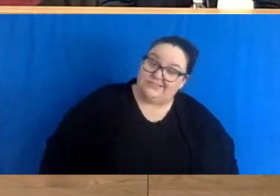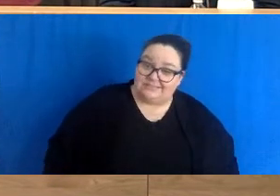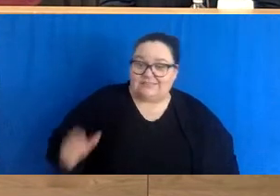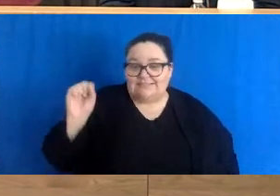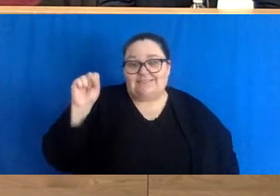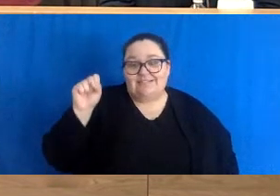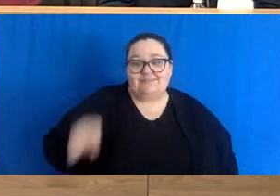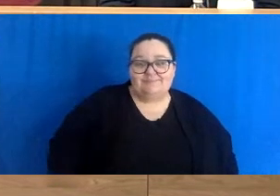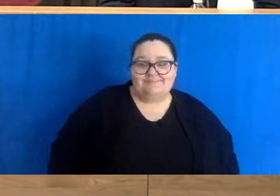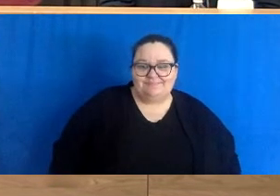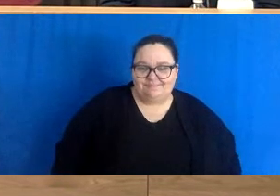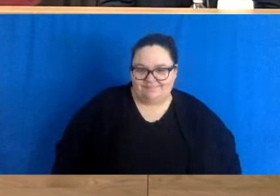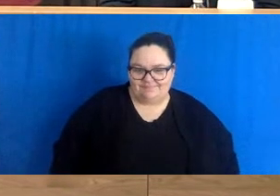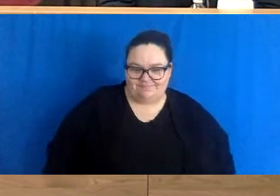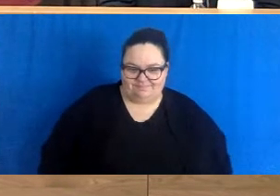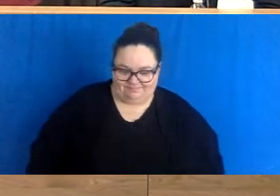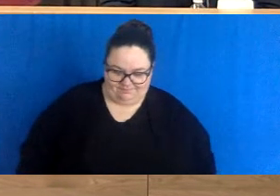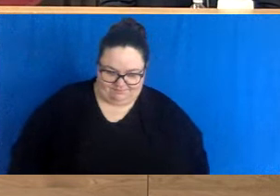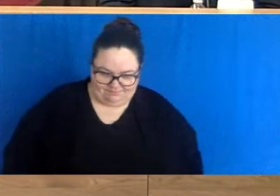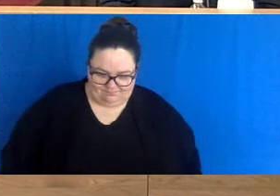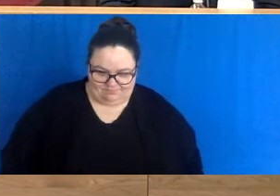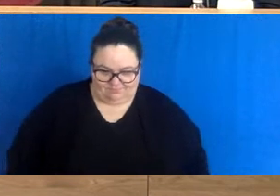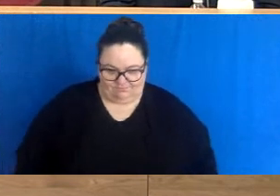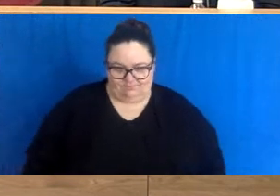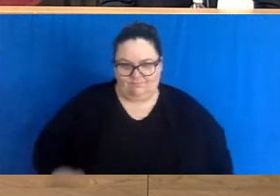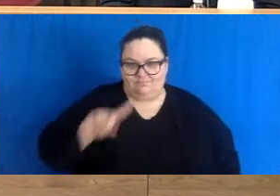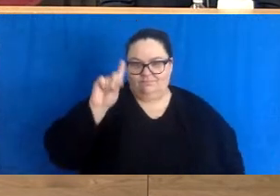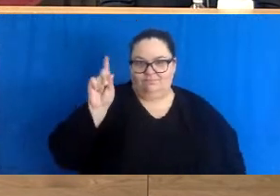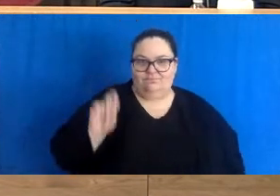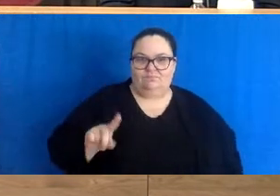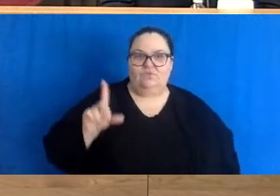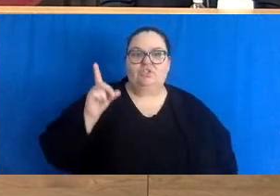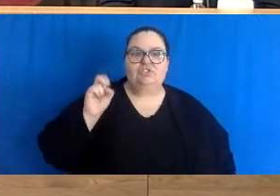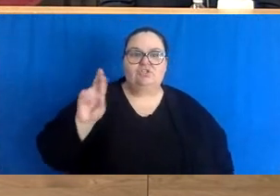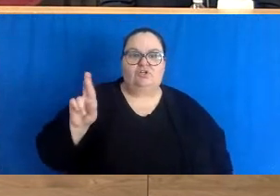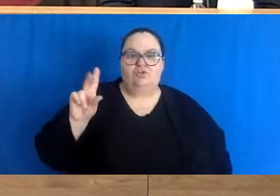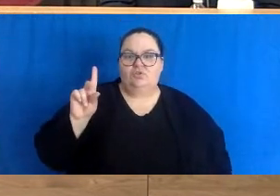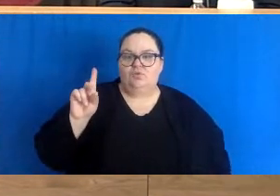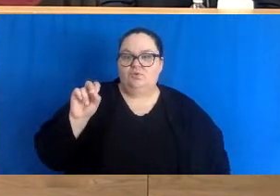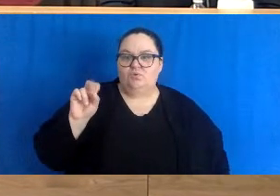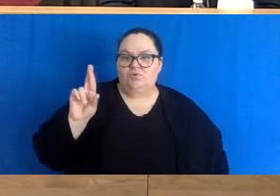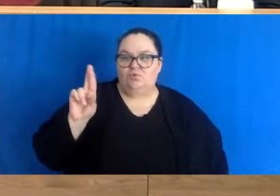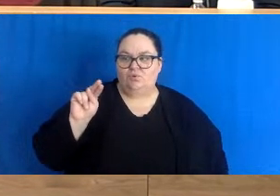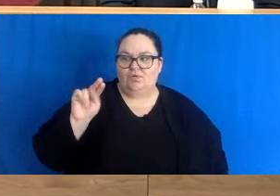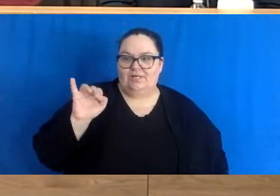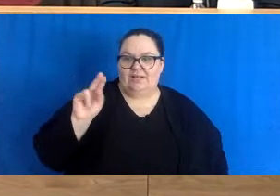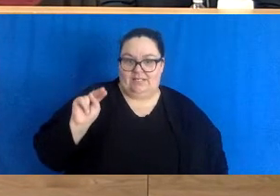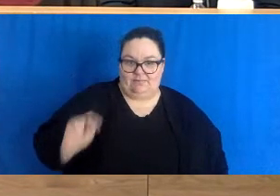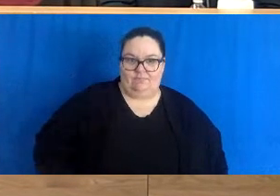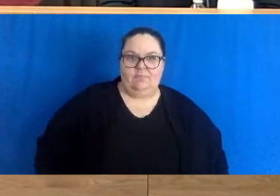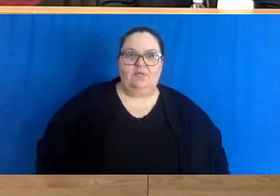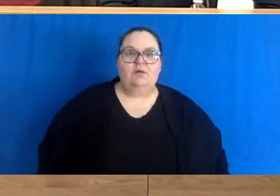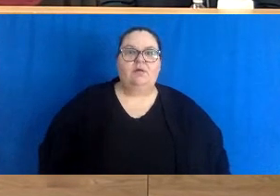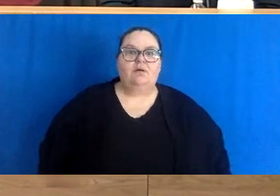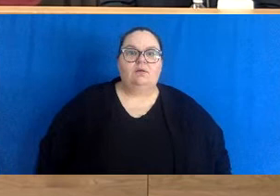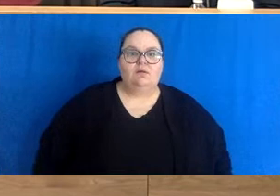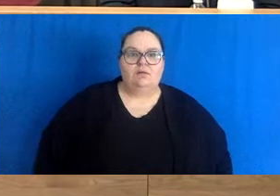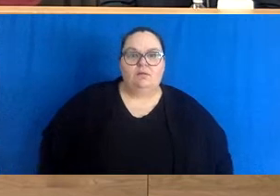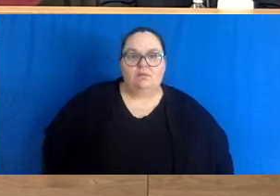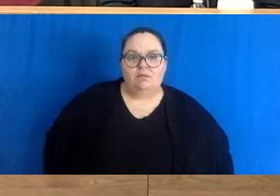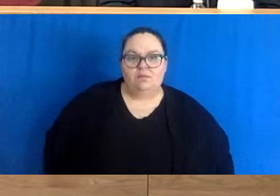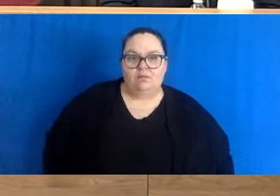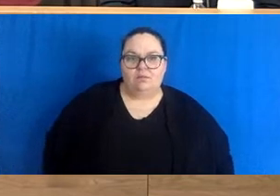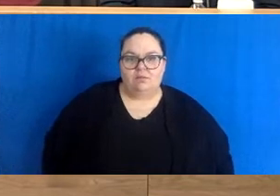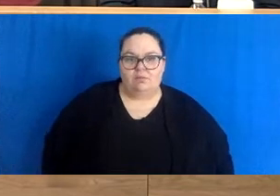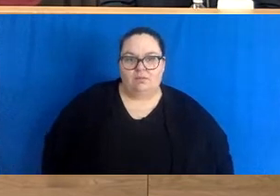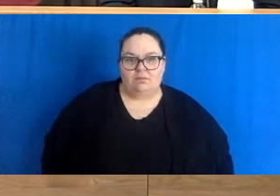okay great my question is for Dr. Dornan were you saying earlier that you've been asking all week for a move to